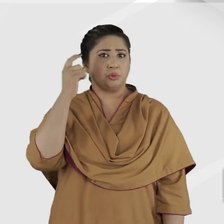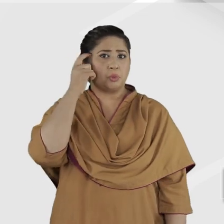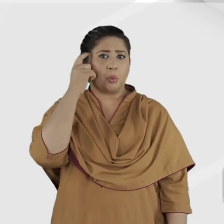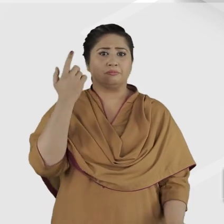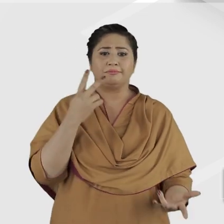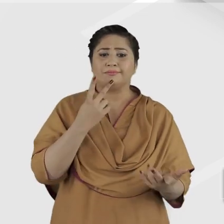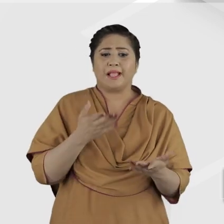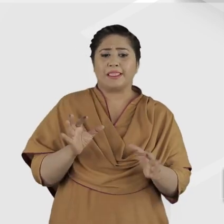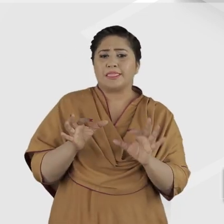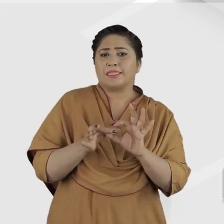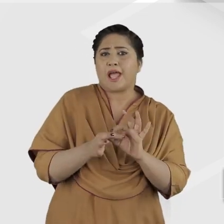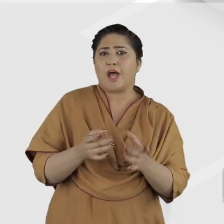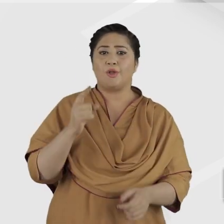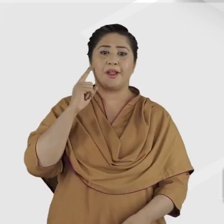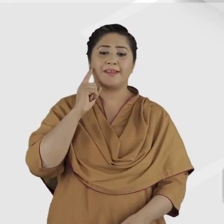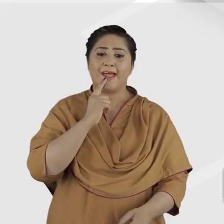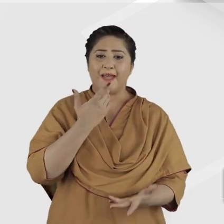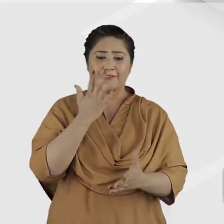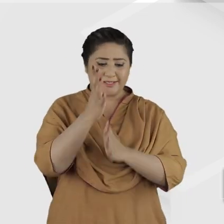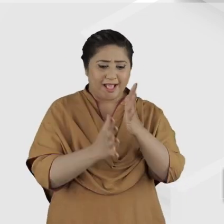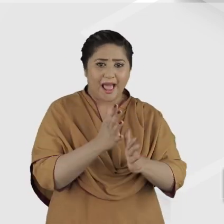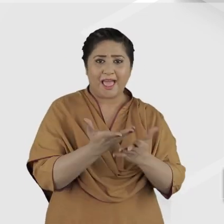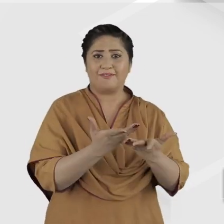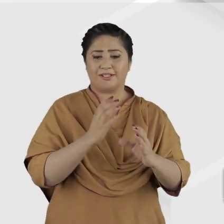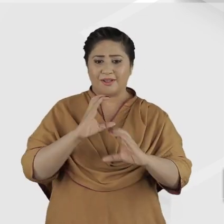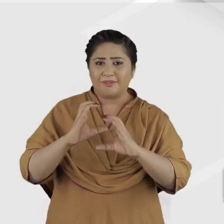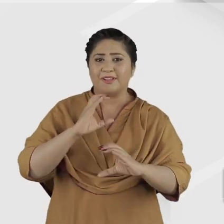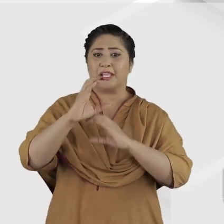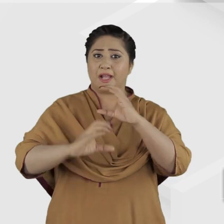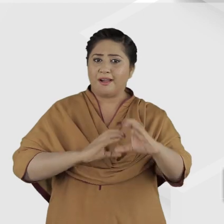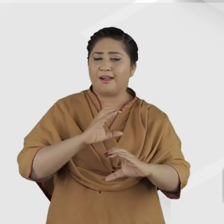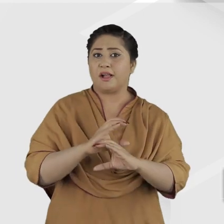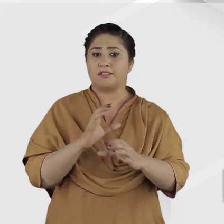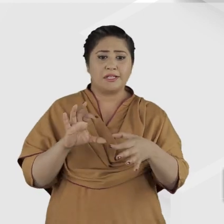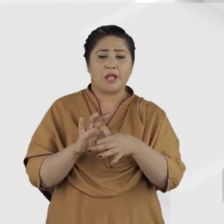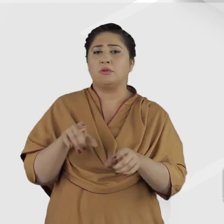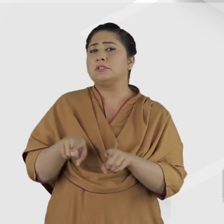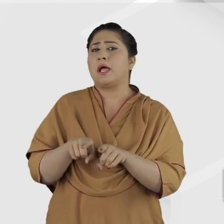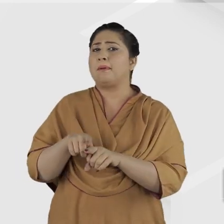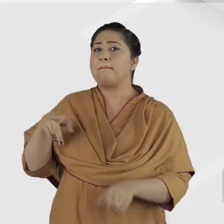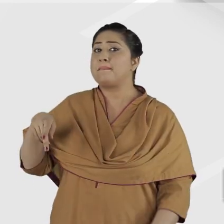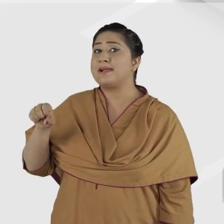referring to those who are part of the deaf community and use sign language, such as PSL.